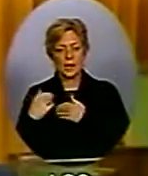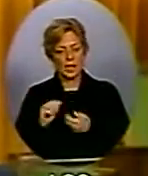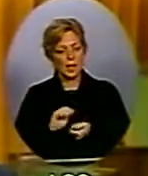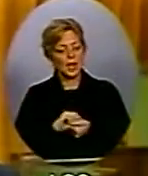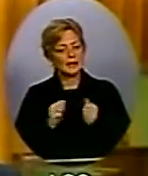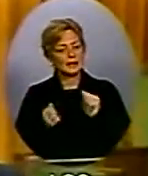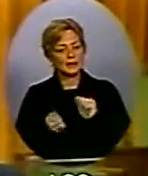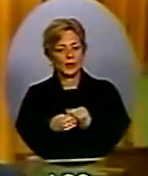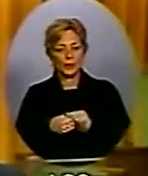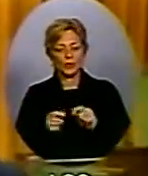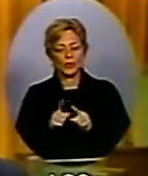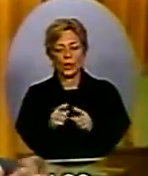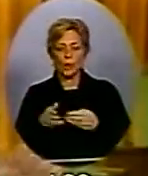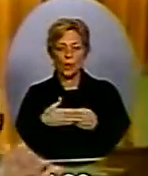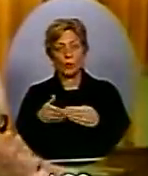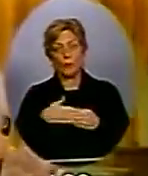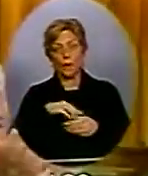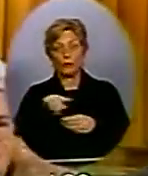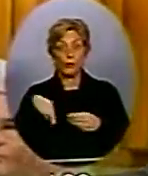accountability for his actions?